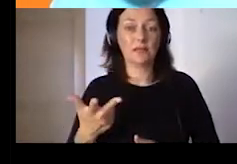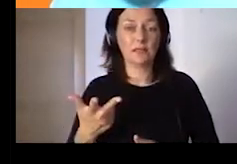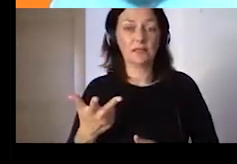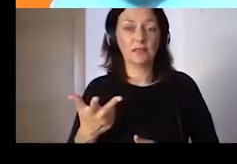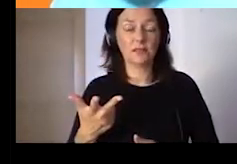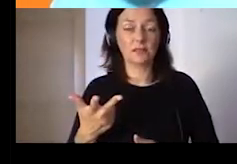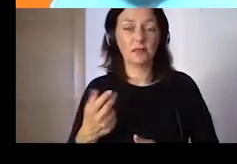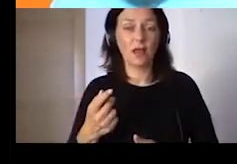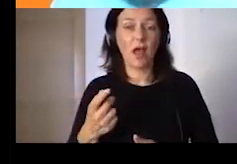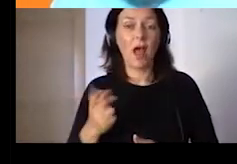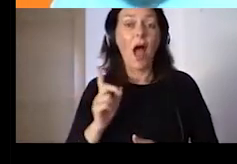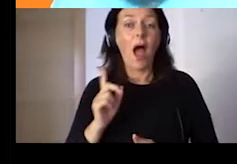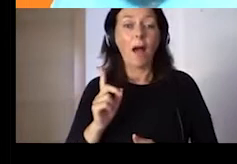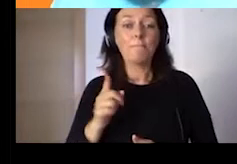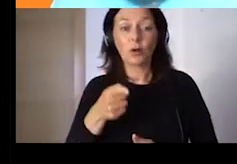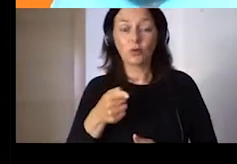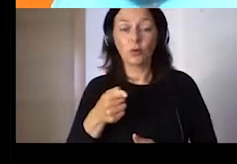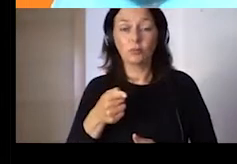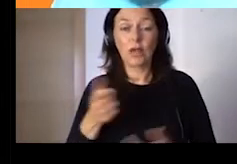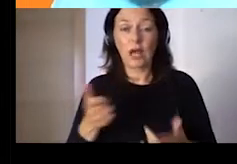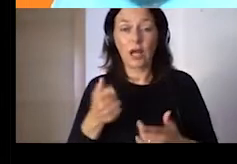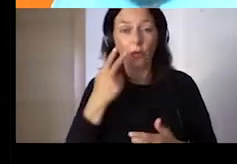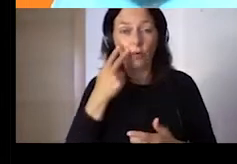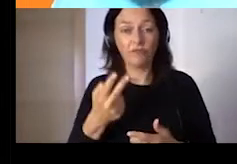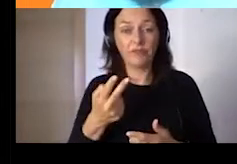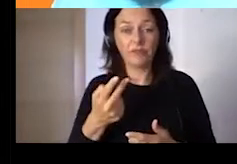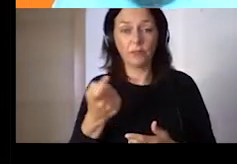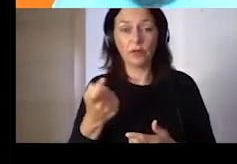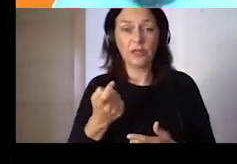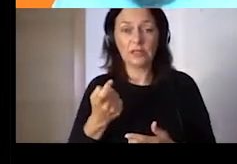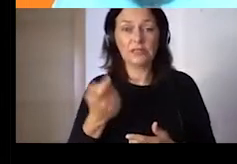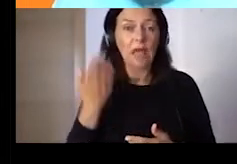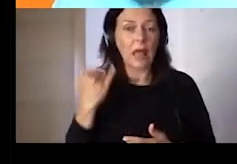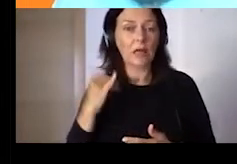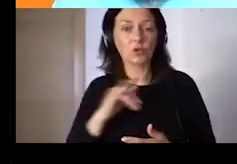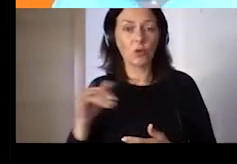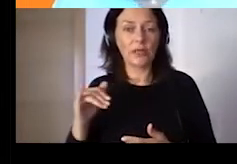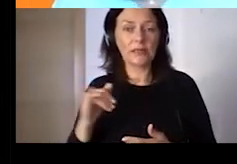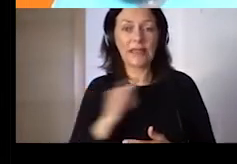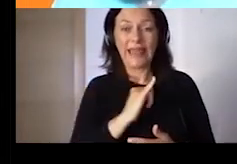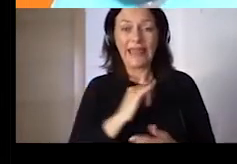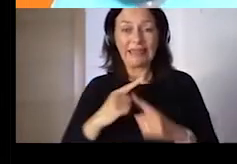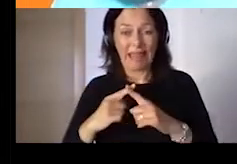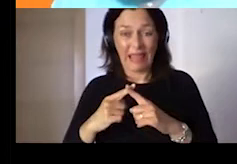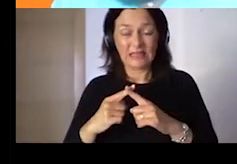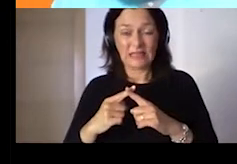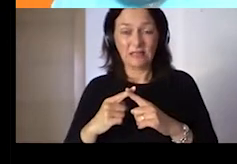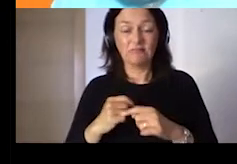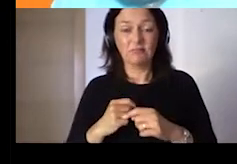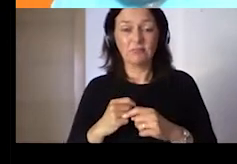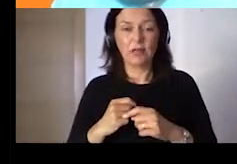can see from last year's index is that actually this percentage, which was